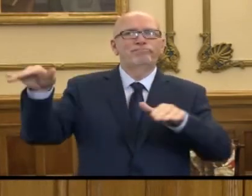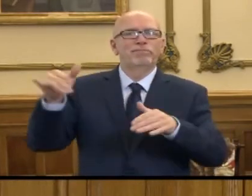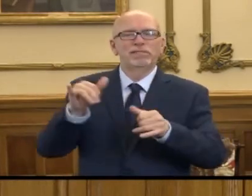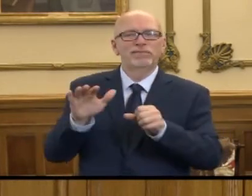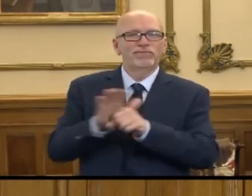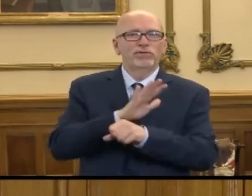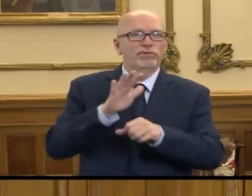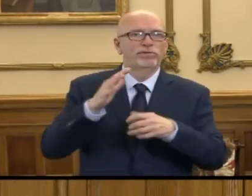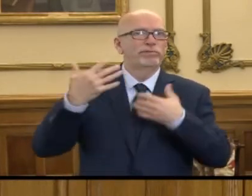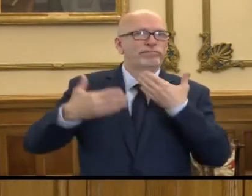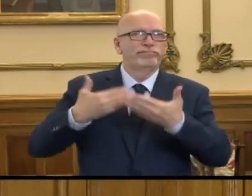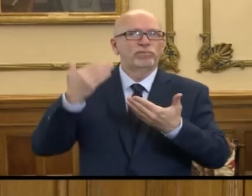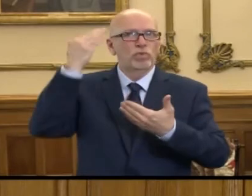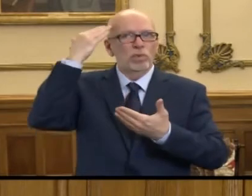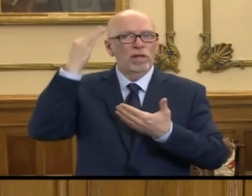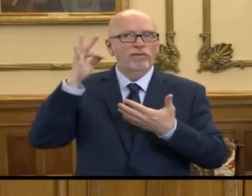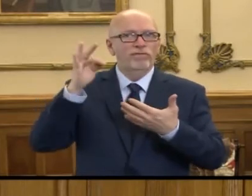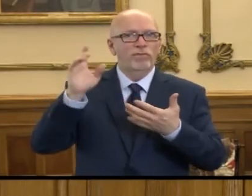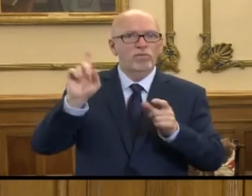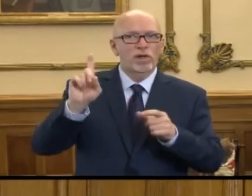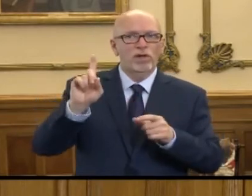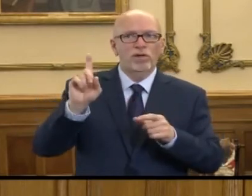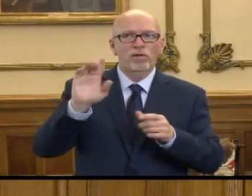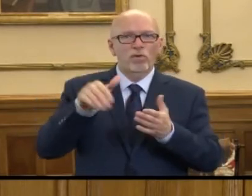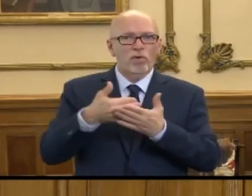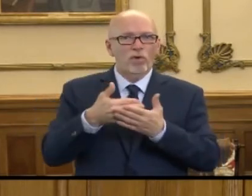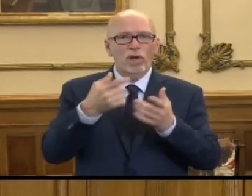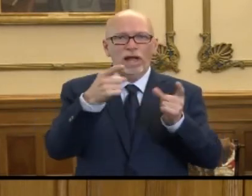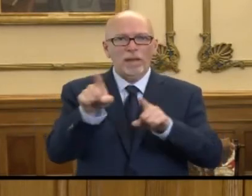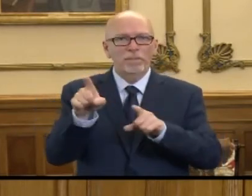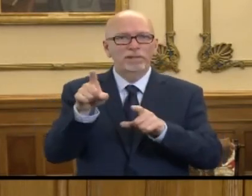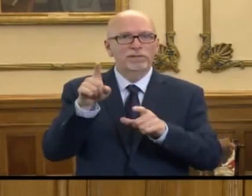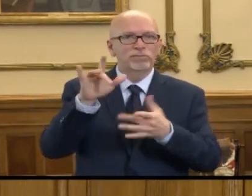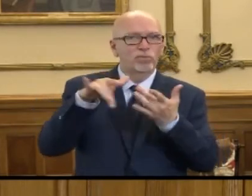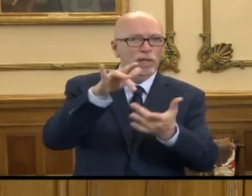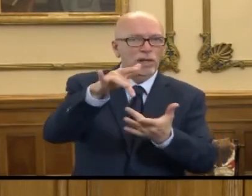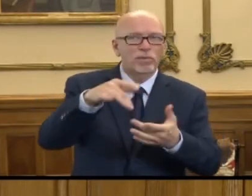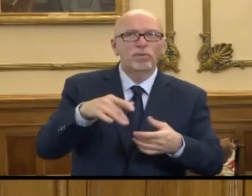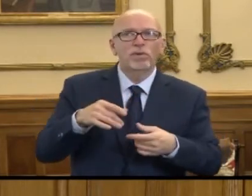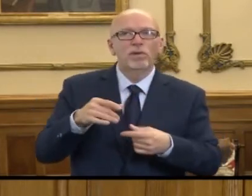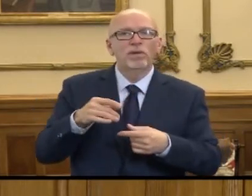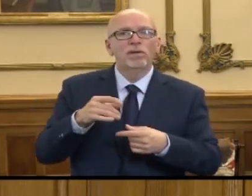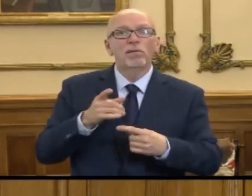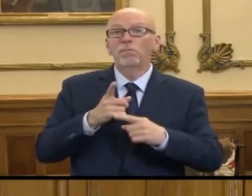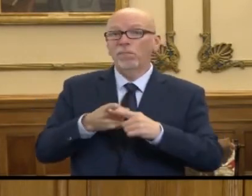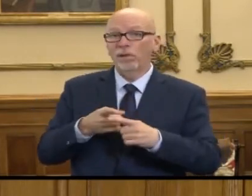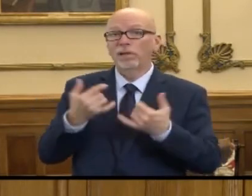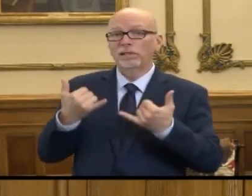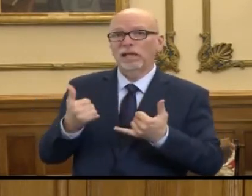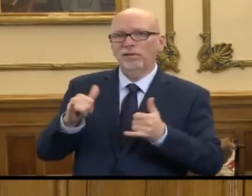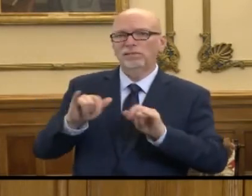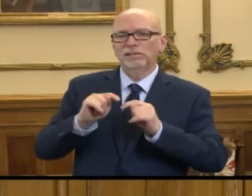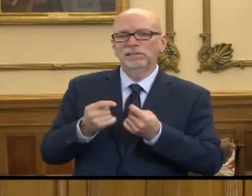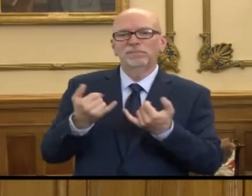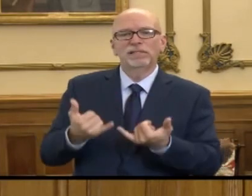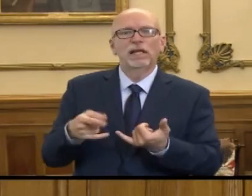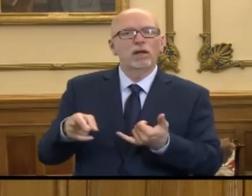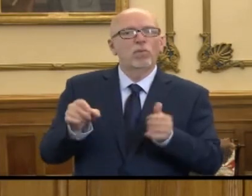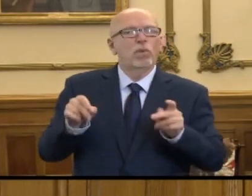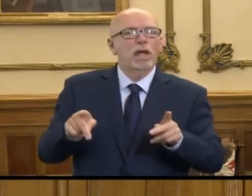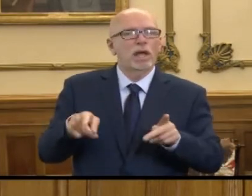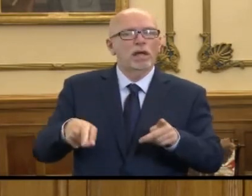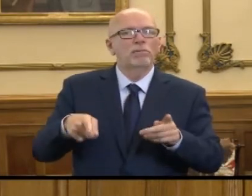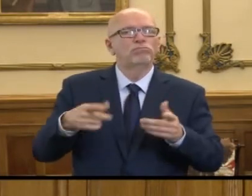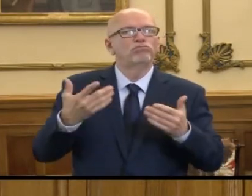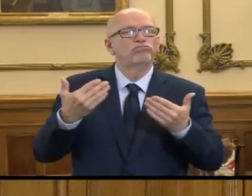fully aware of where all these incidents took place. And as it stands right now, our team is okay with